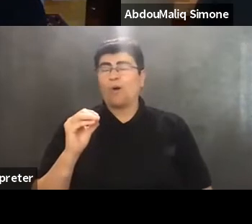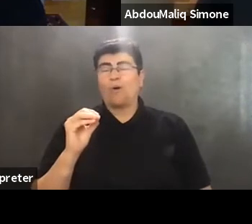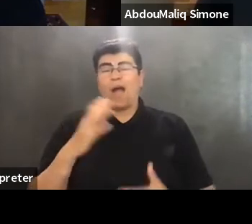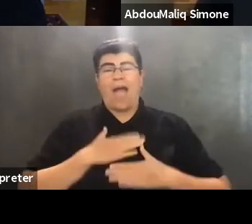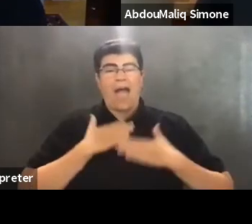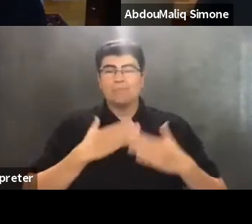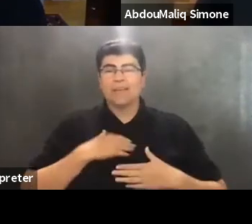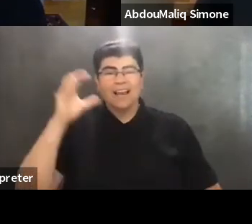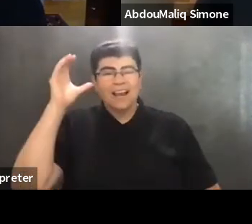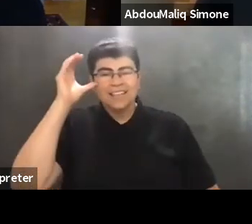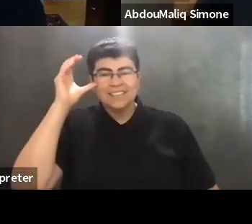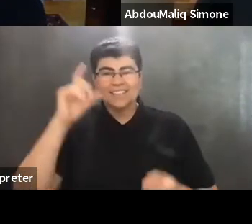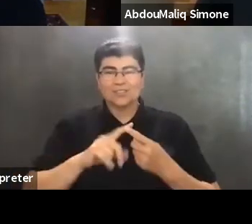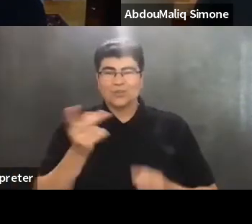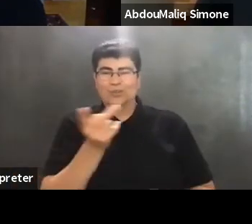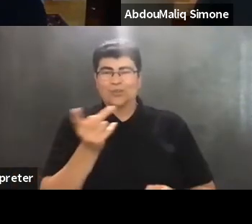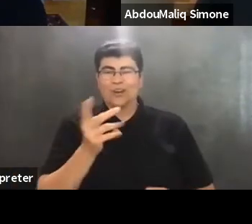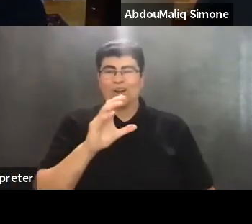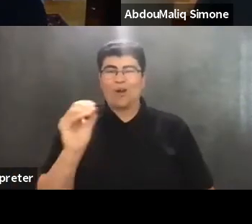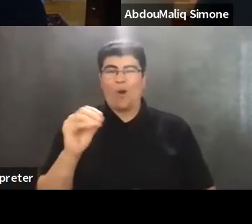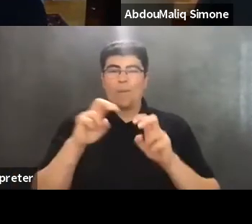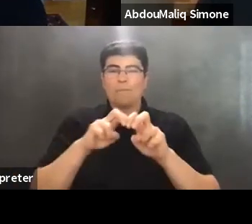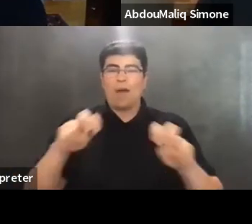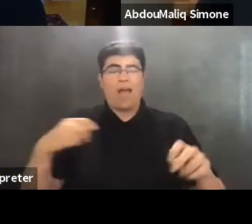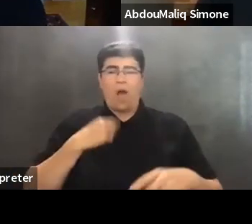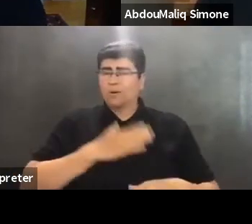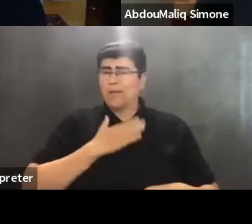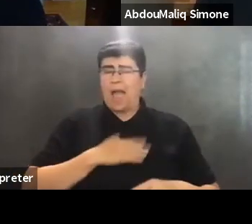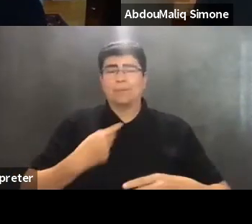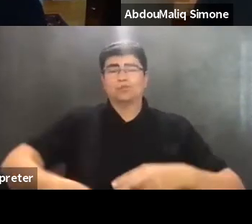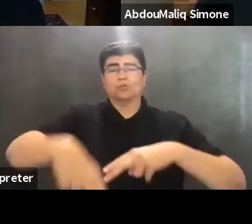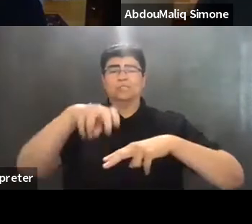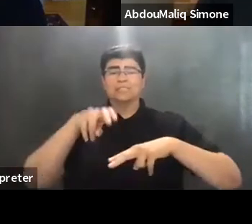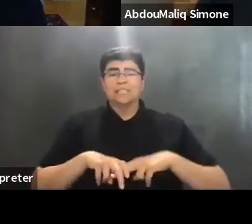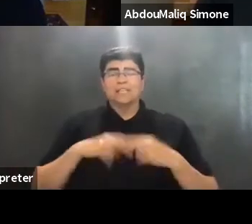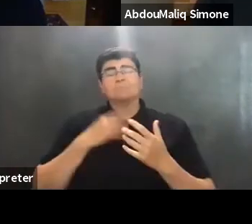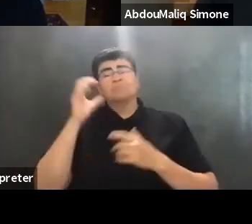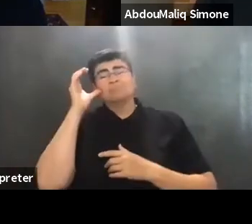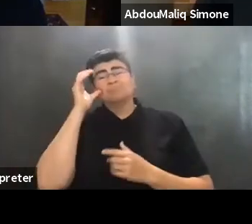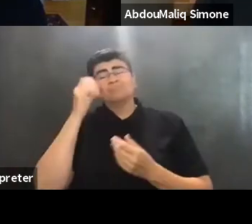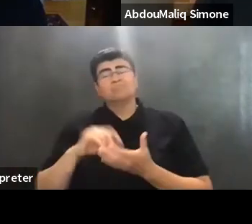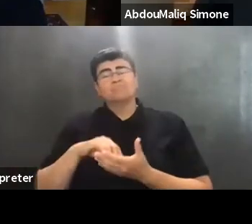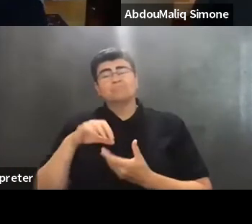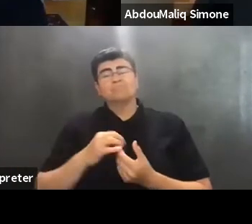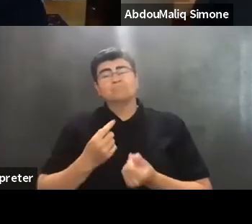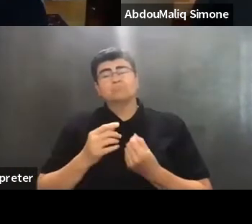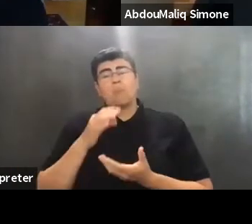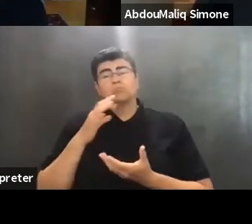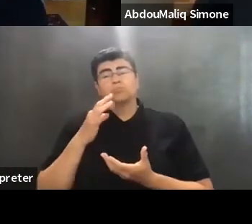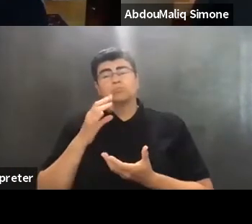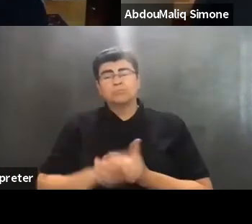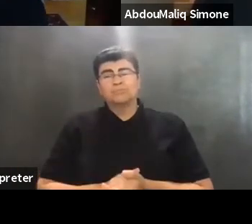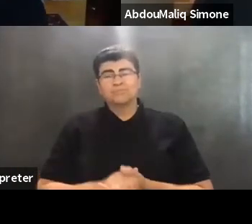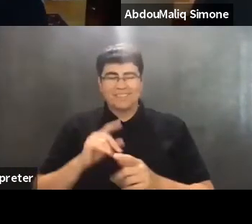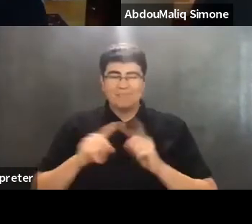listening to my co-panelists. I would be happy to sit back and just listen for the rest of our evening together. But here I'd like